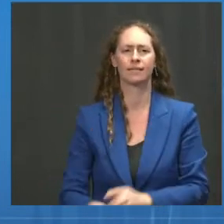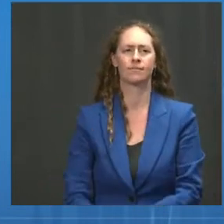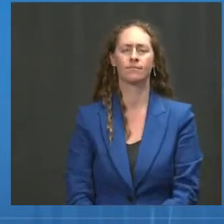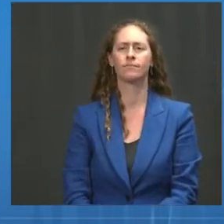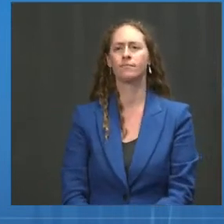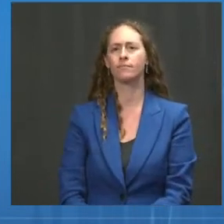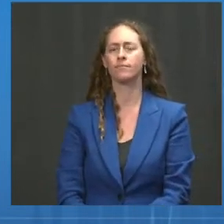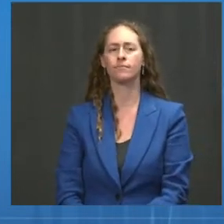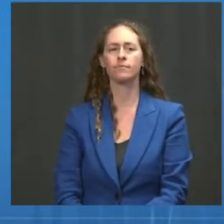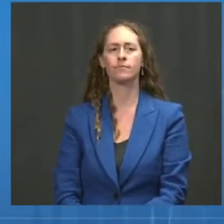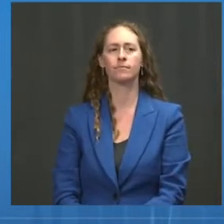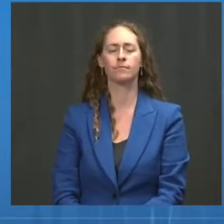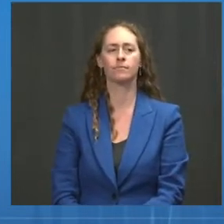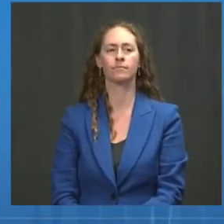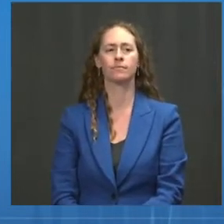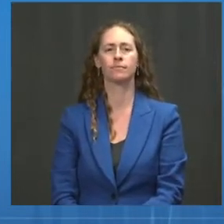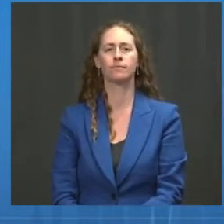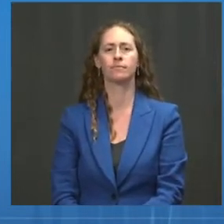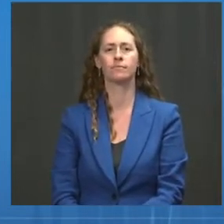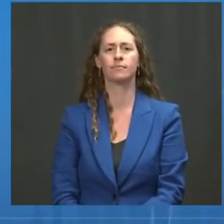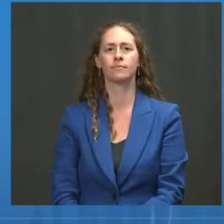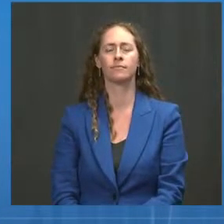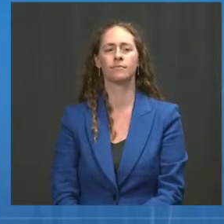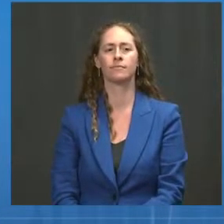Felicia Schwartz at the Wall Street Journal.